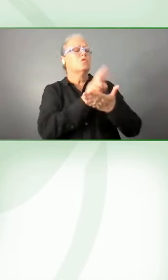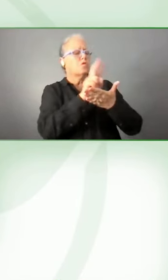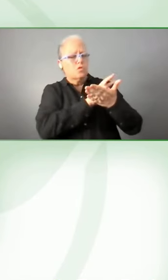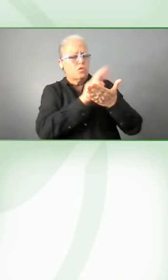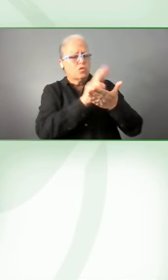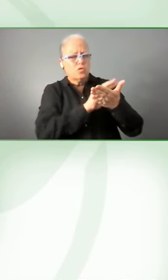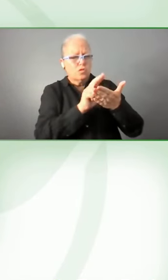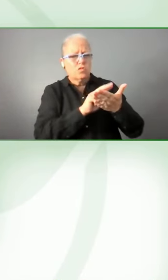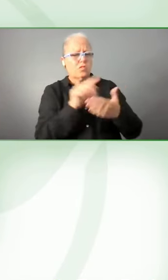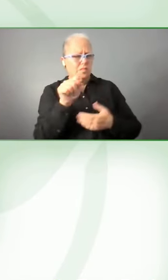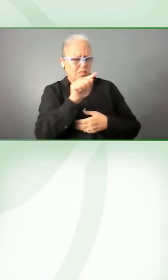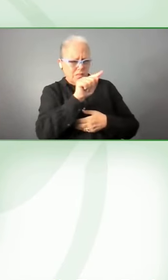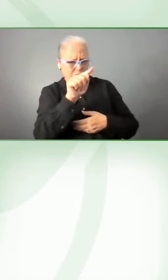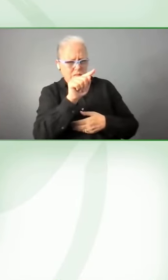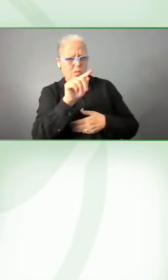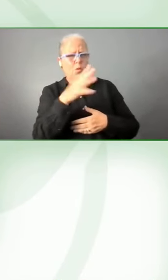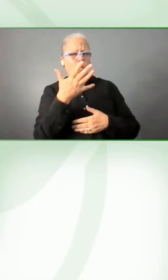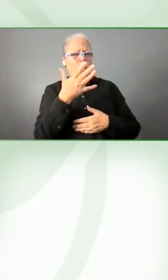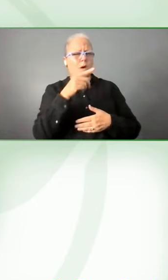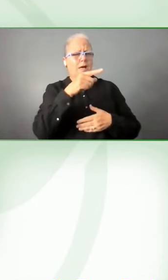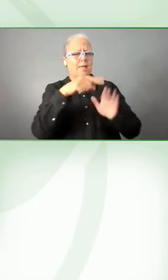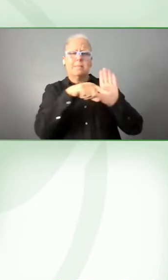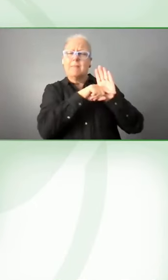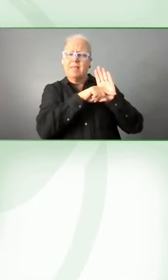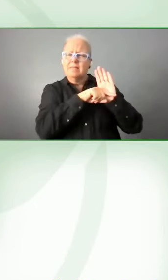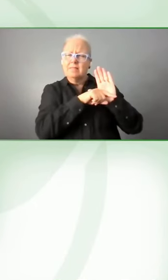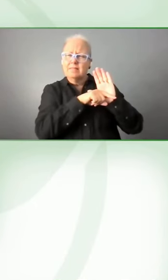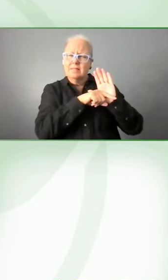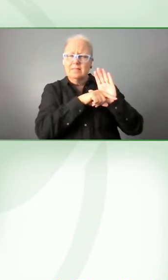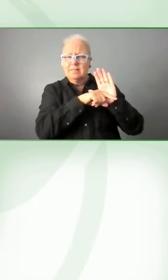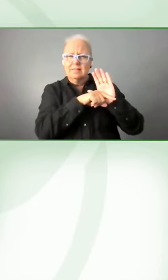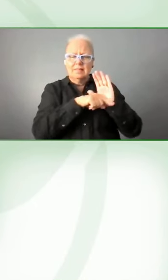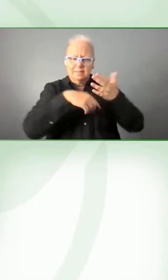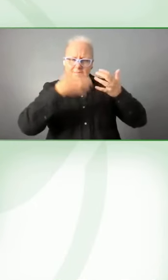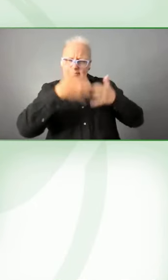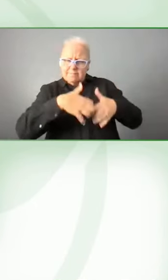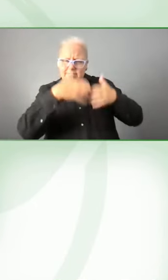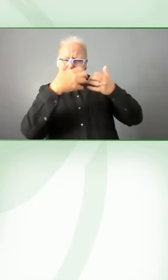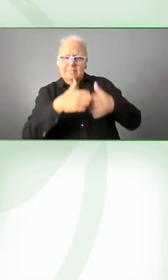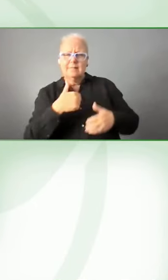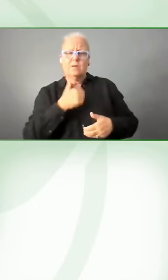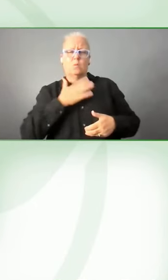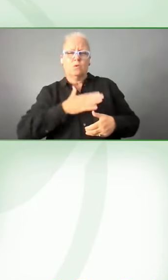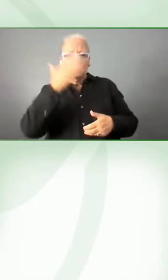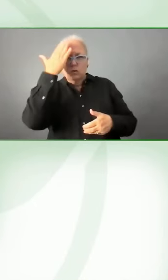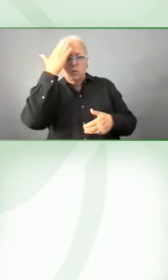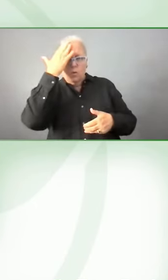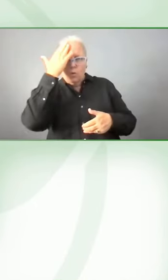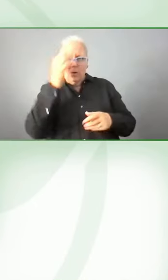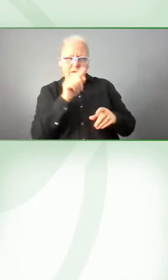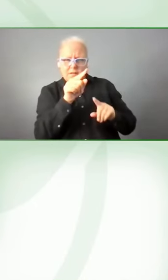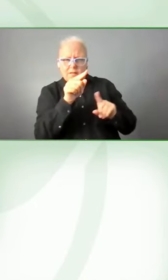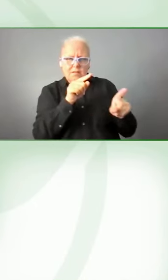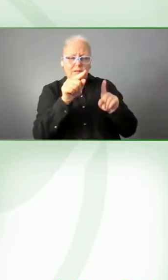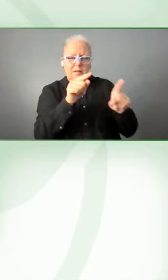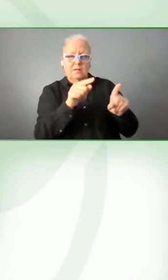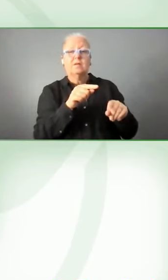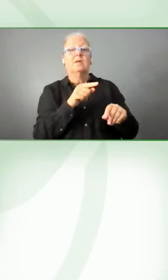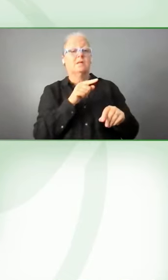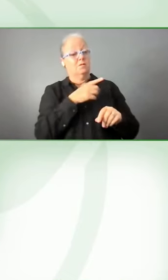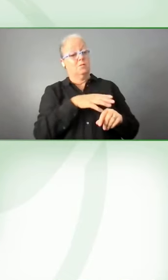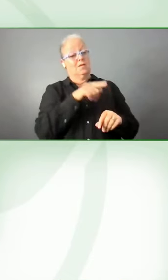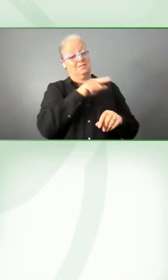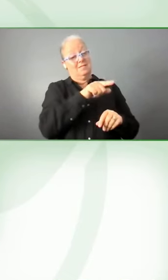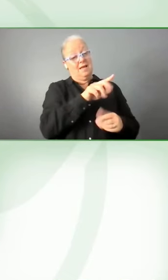a dash or a minus sign to figure that out as a, when you're converting a book into an accessible format